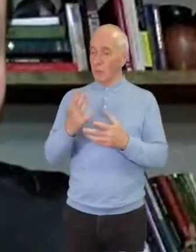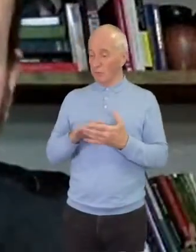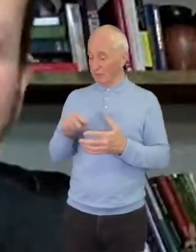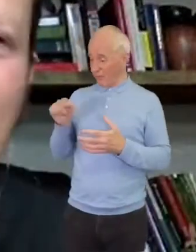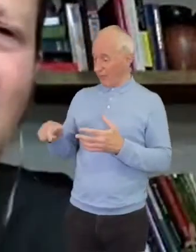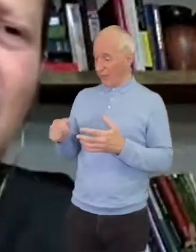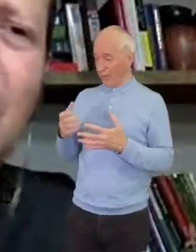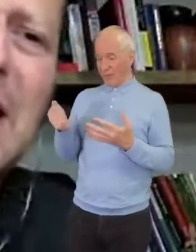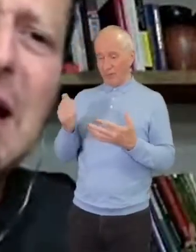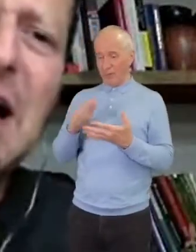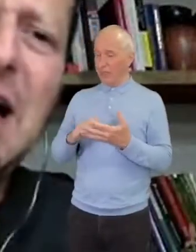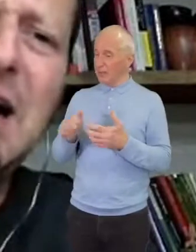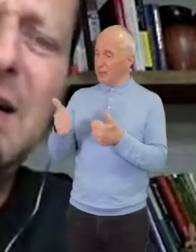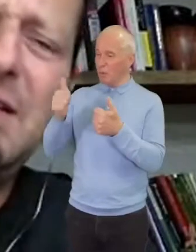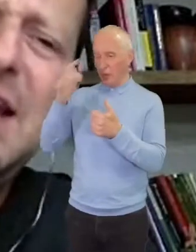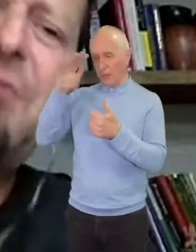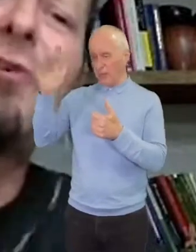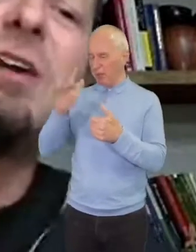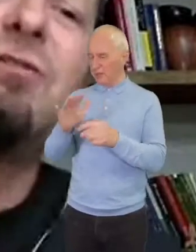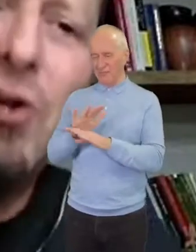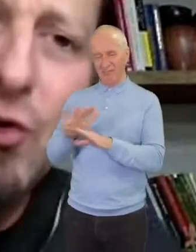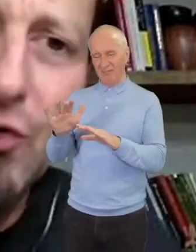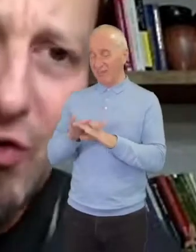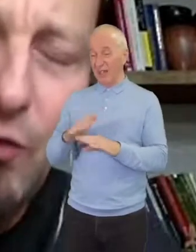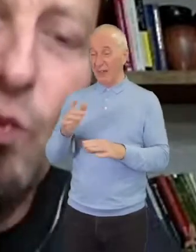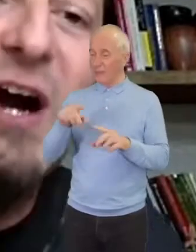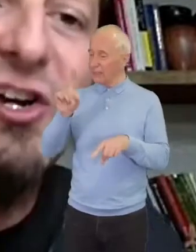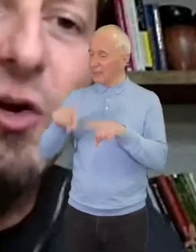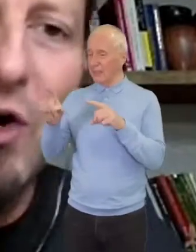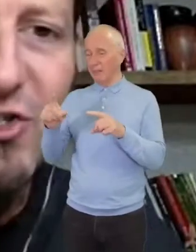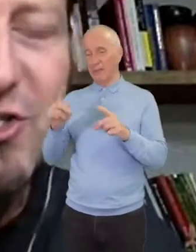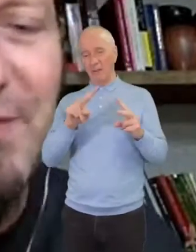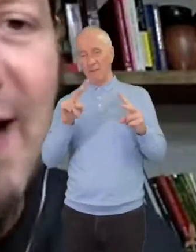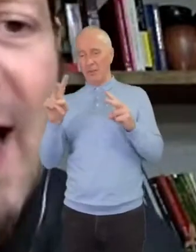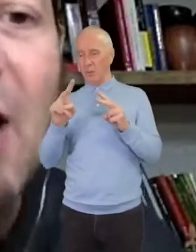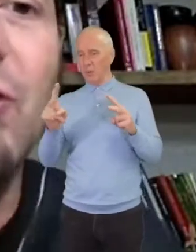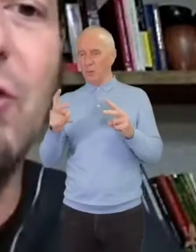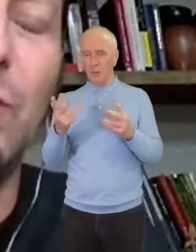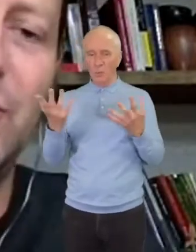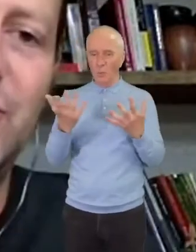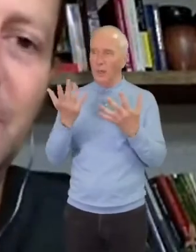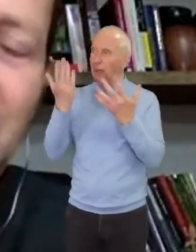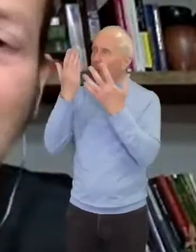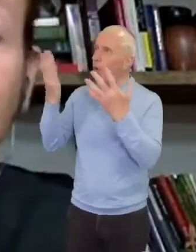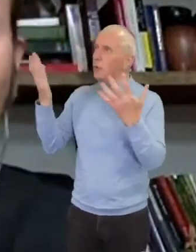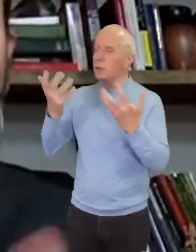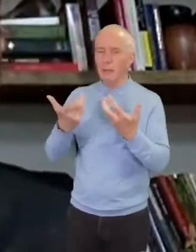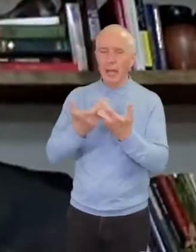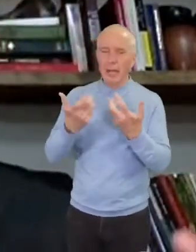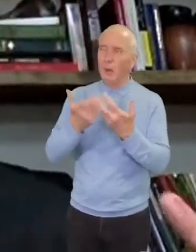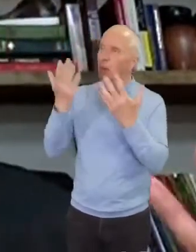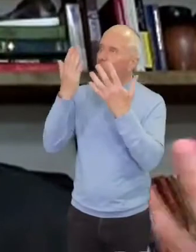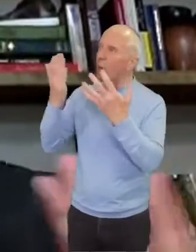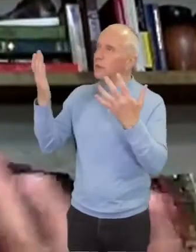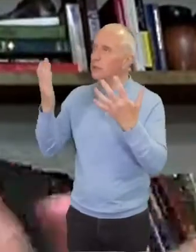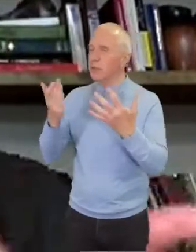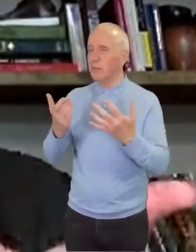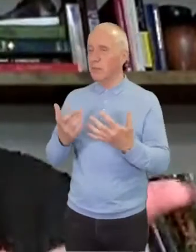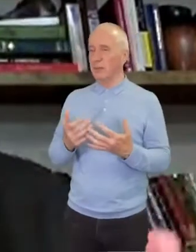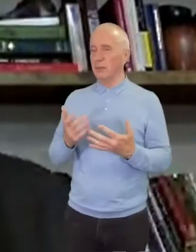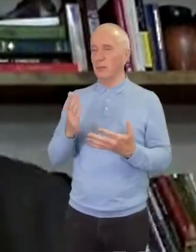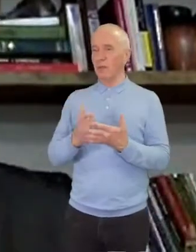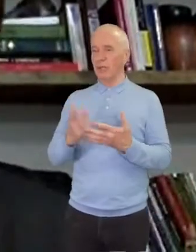theology. They had some differing views on where you worshiped and how you worshiped. They were also an